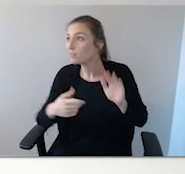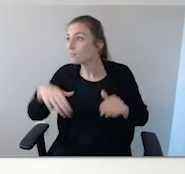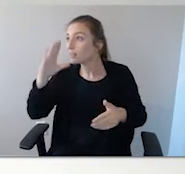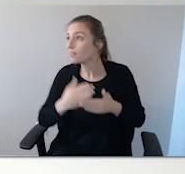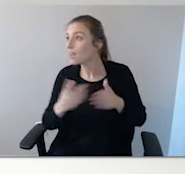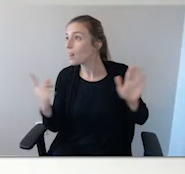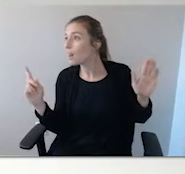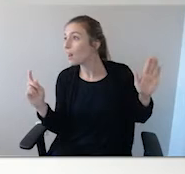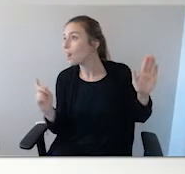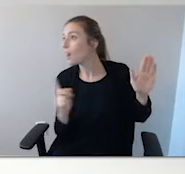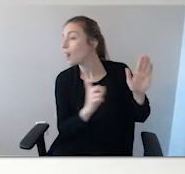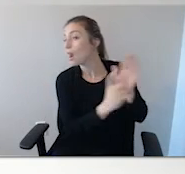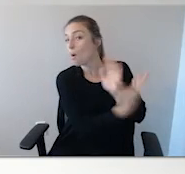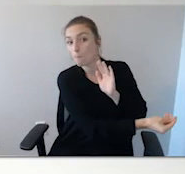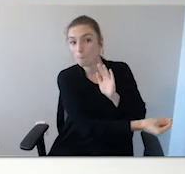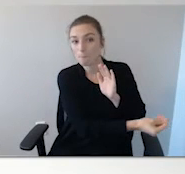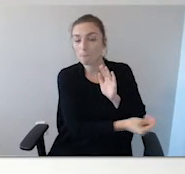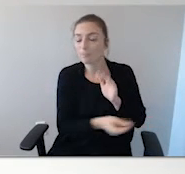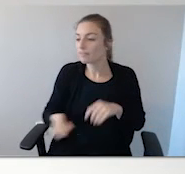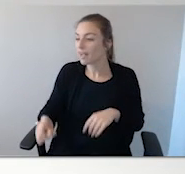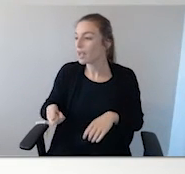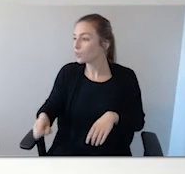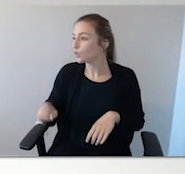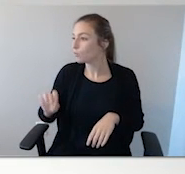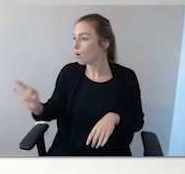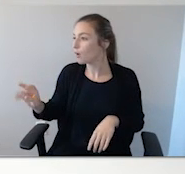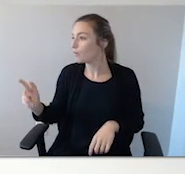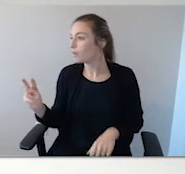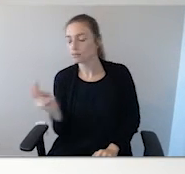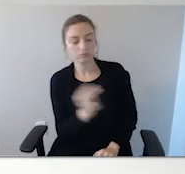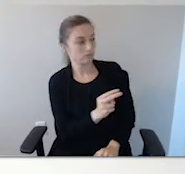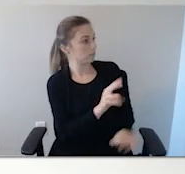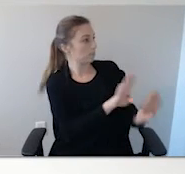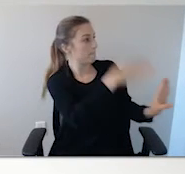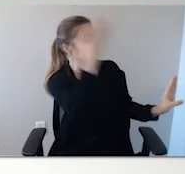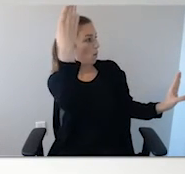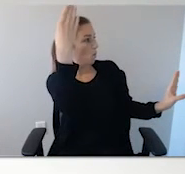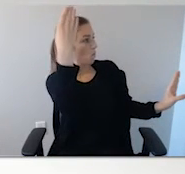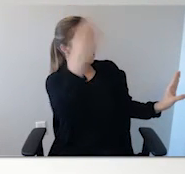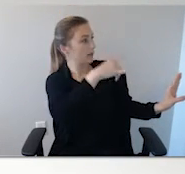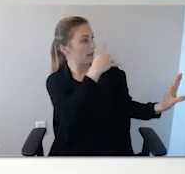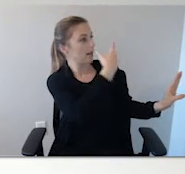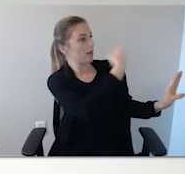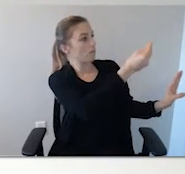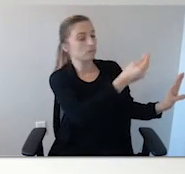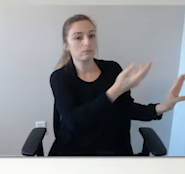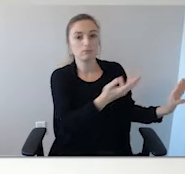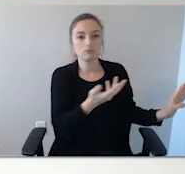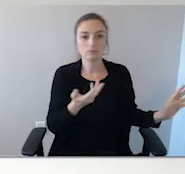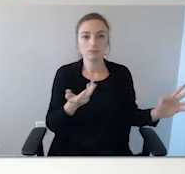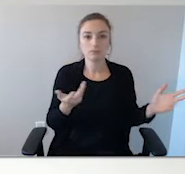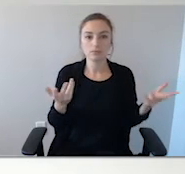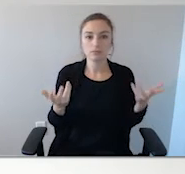his little body slip past me. And I shut the vacuum off. I turn around, and my front door's wide open, and my kid's gone.